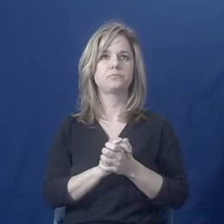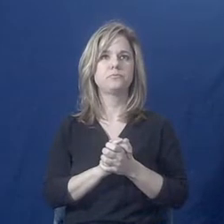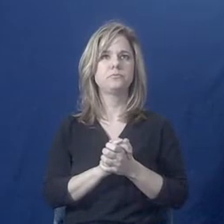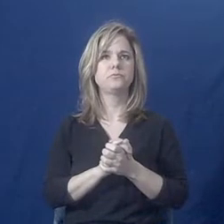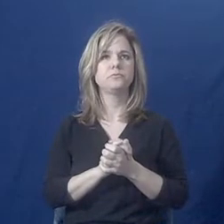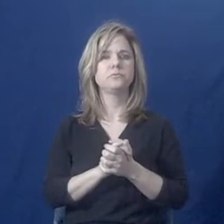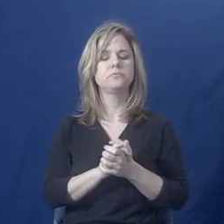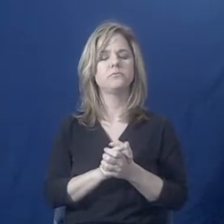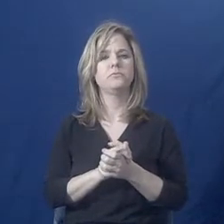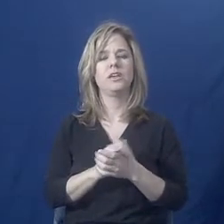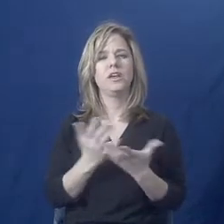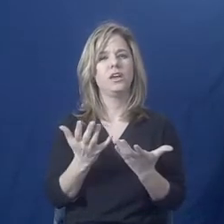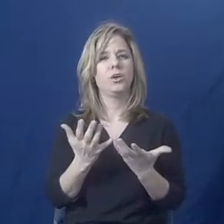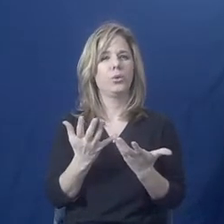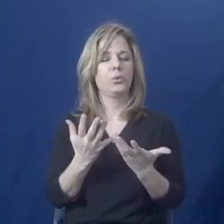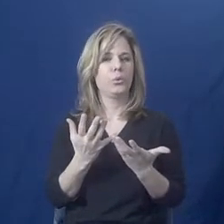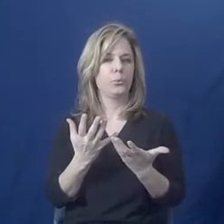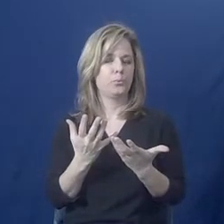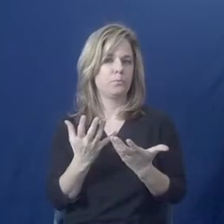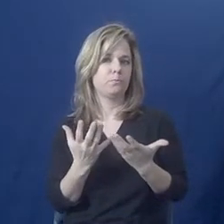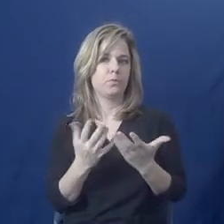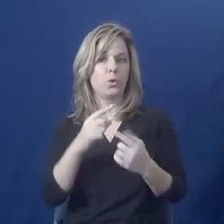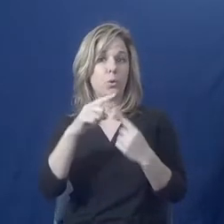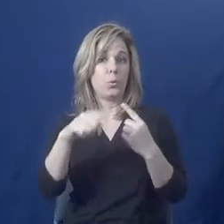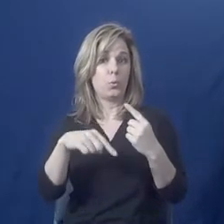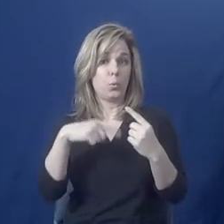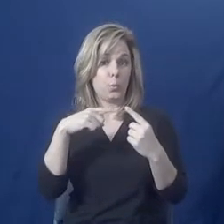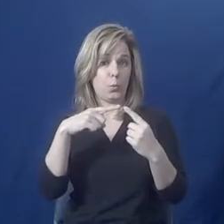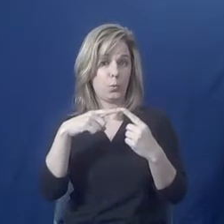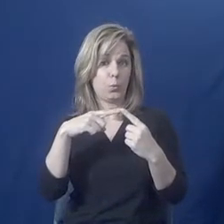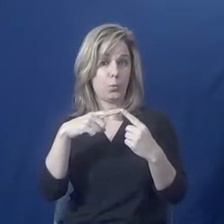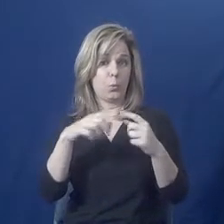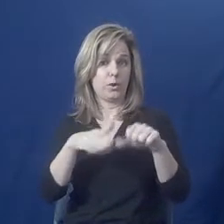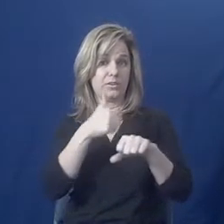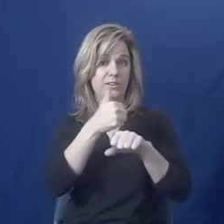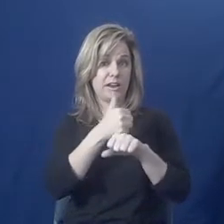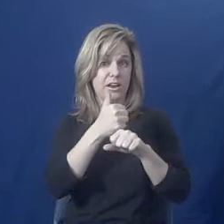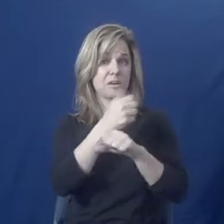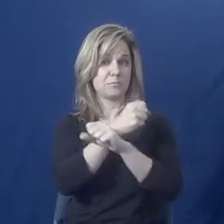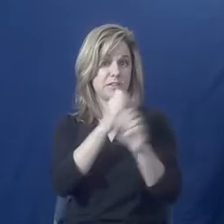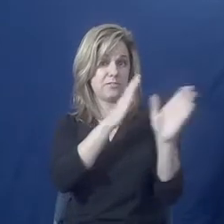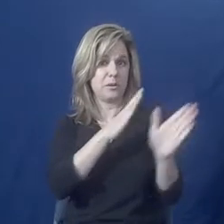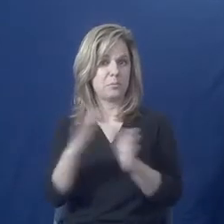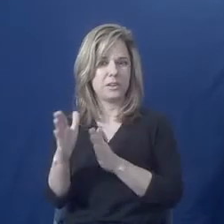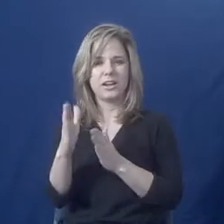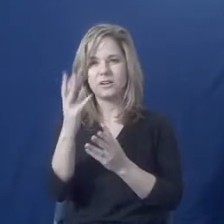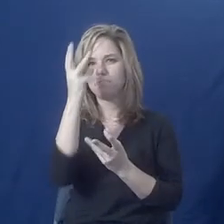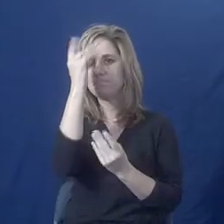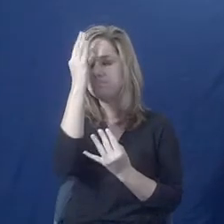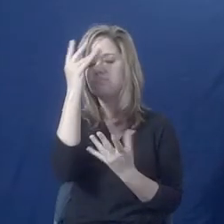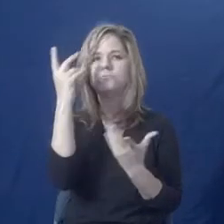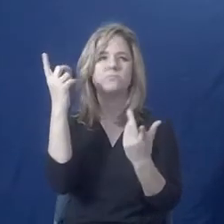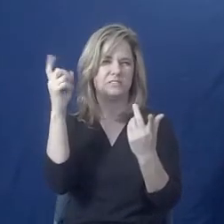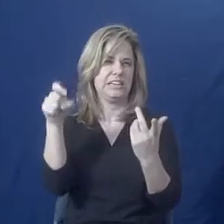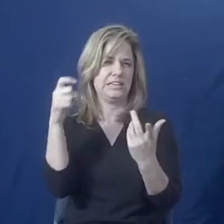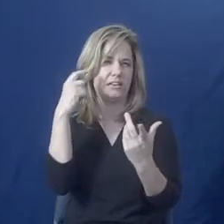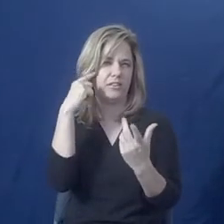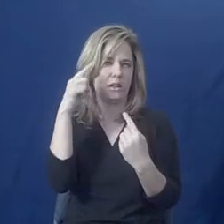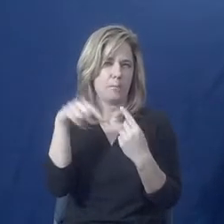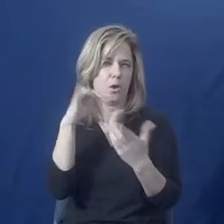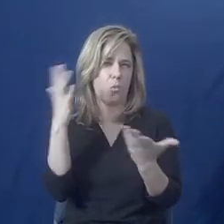some things that you should consider when you are trying to do a safety plan with somebody.